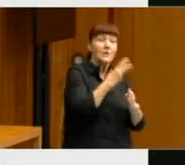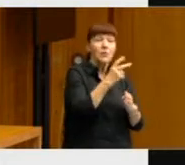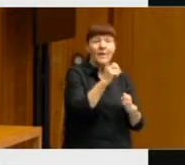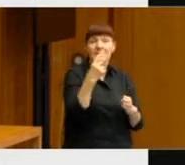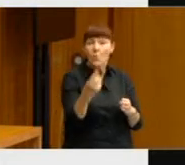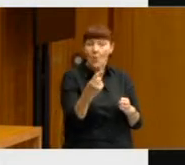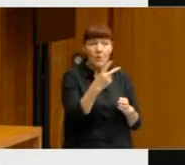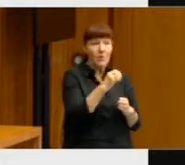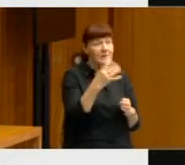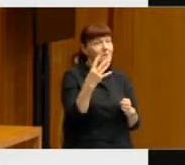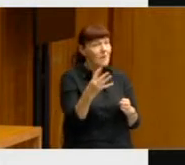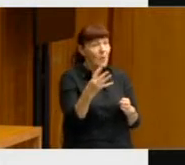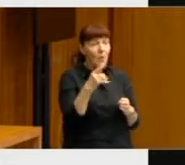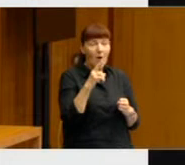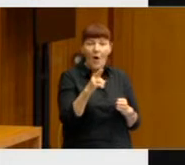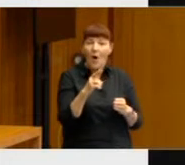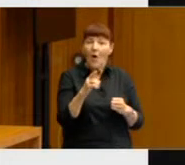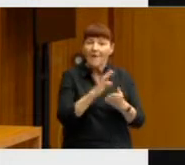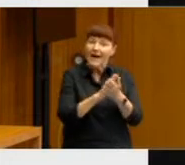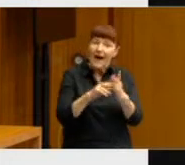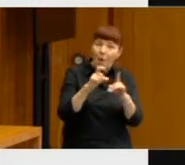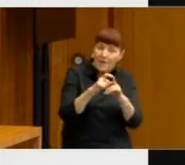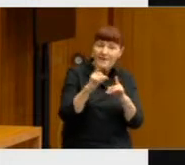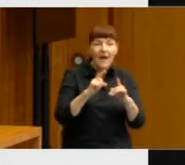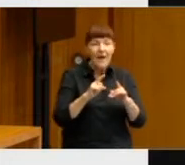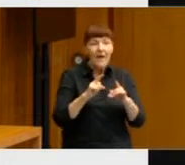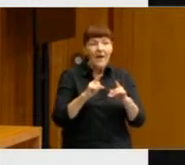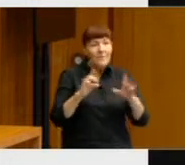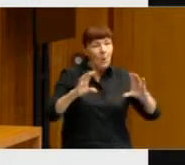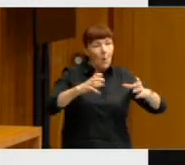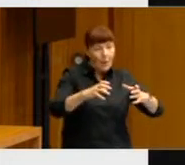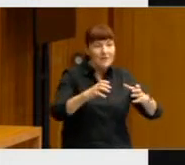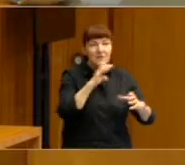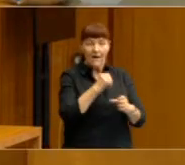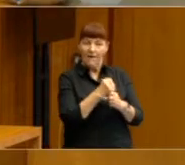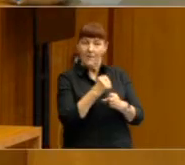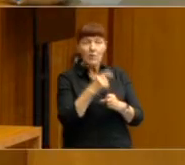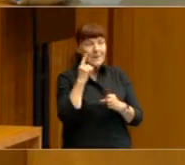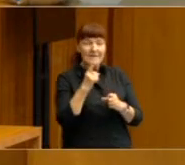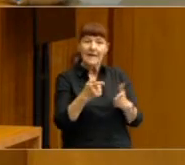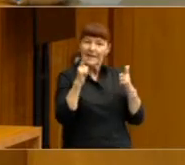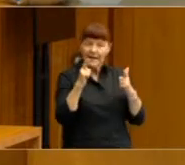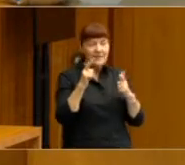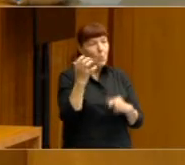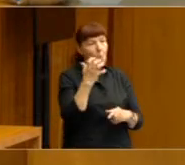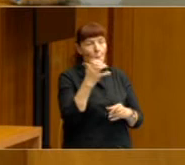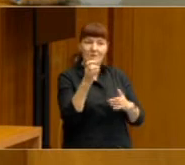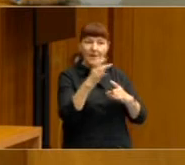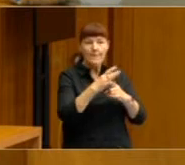2004, the heyday of the hard coalition government, you can see leadership leadership was really much more important there.